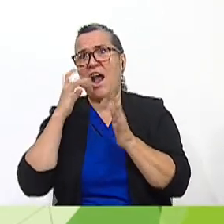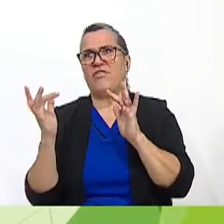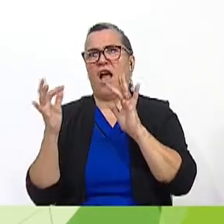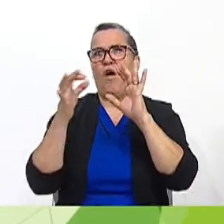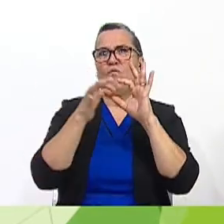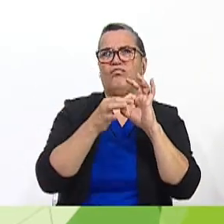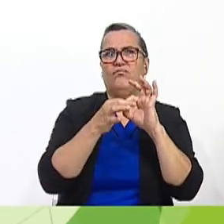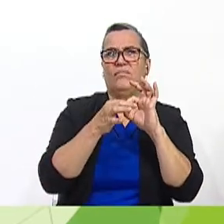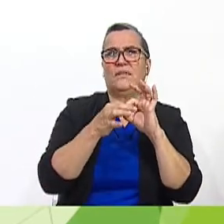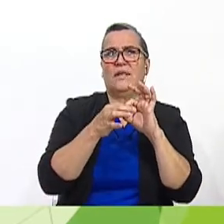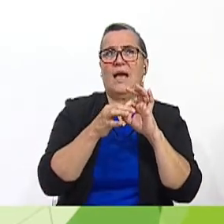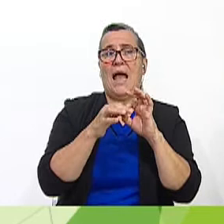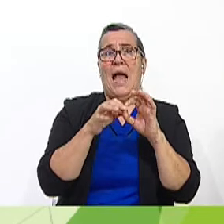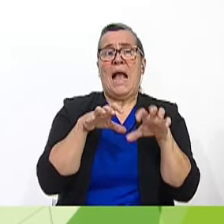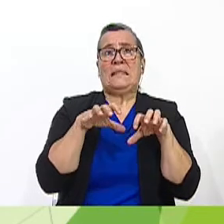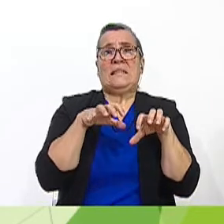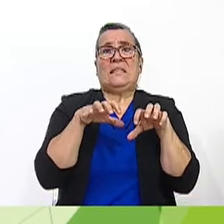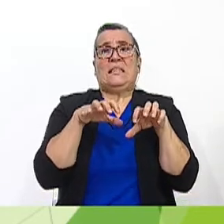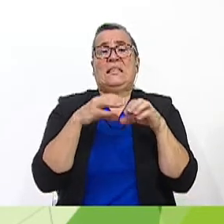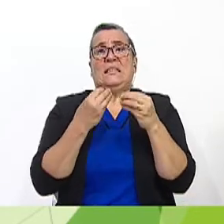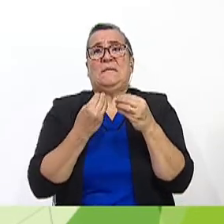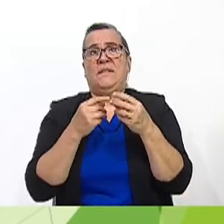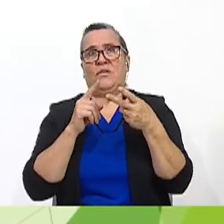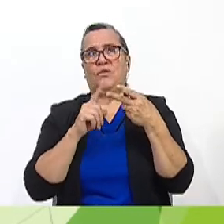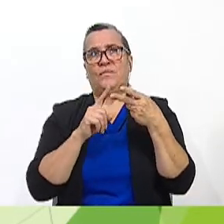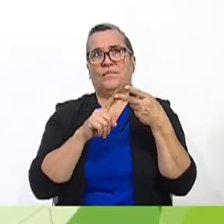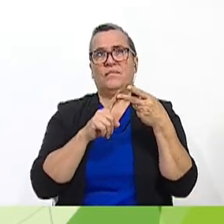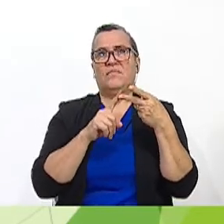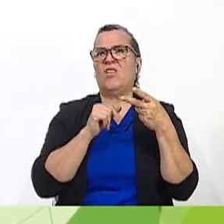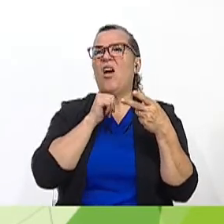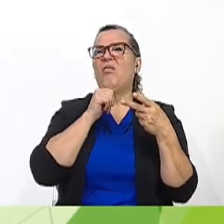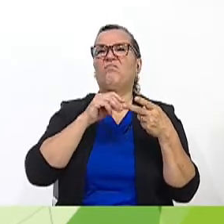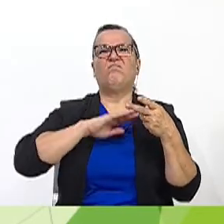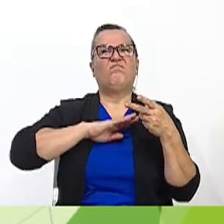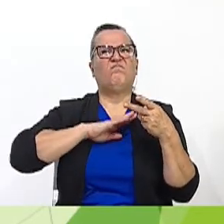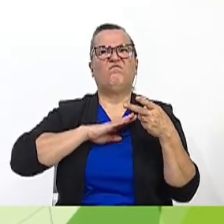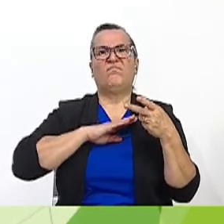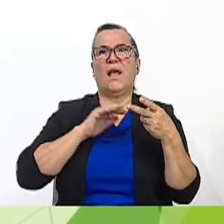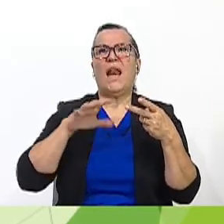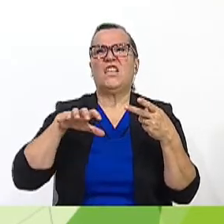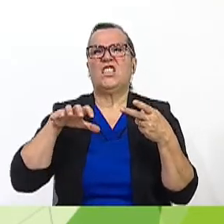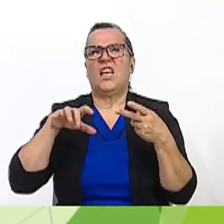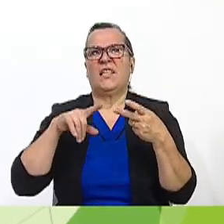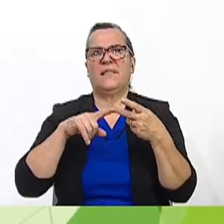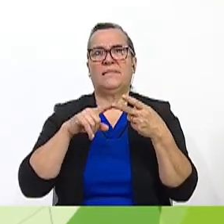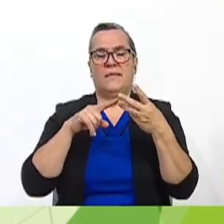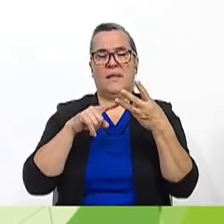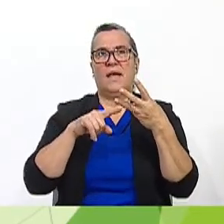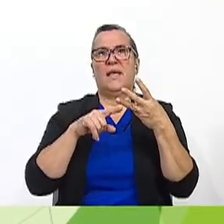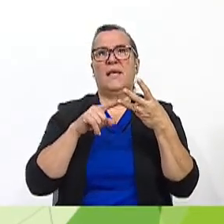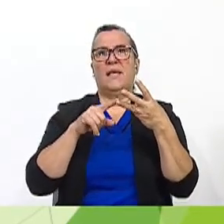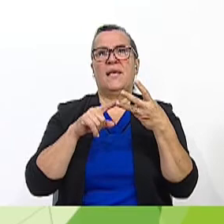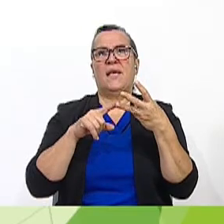to A. Anxiety and fear. B. Unplicitness and anxiety. And C.